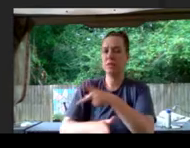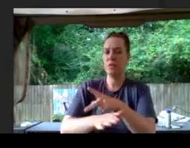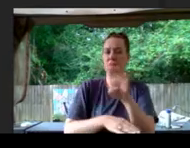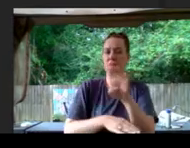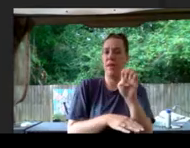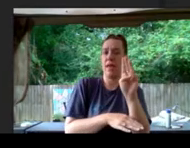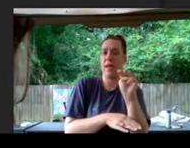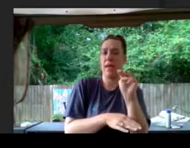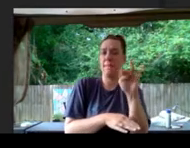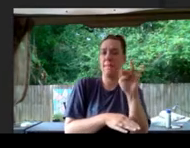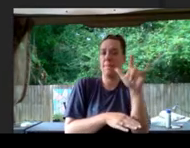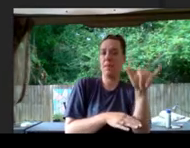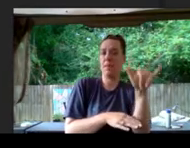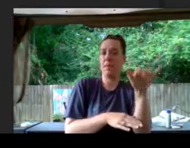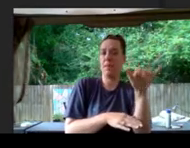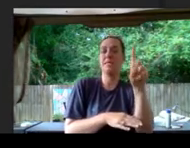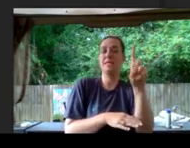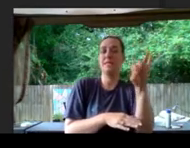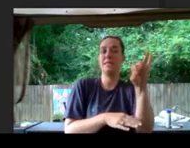Dickinson.